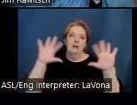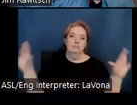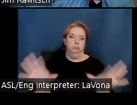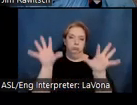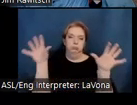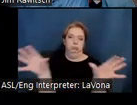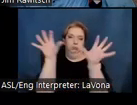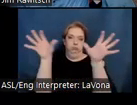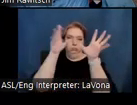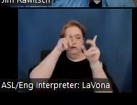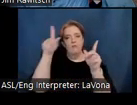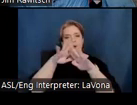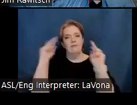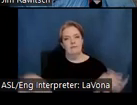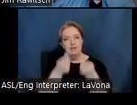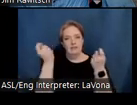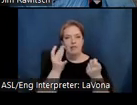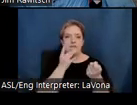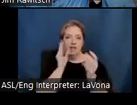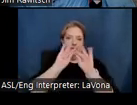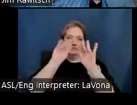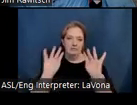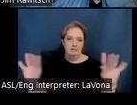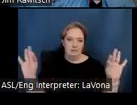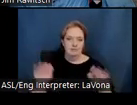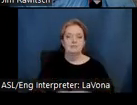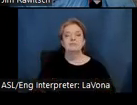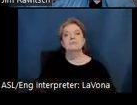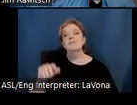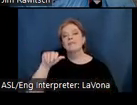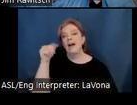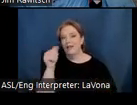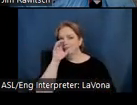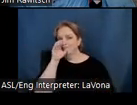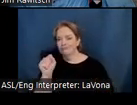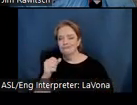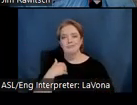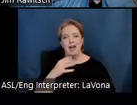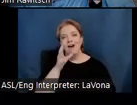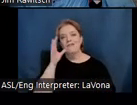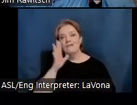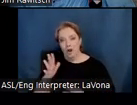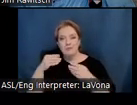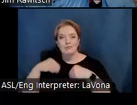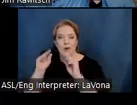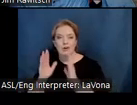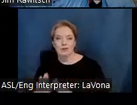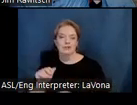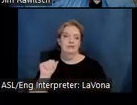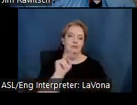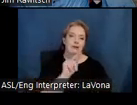for the Festival of Lights. Other enticements in town include robust farmers markets, antiques